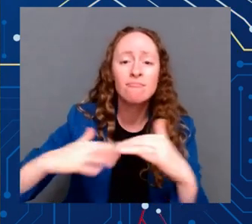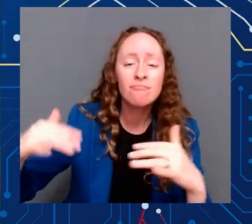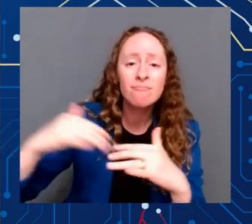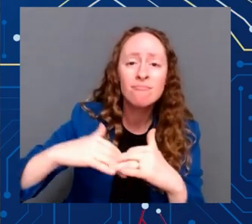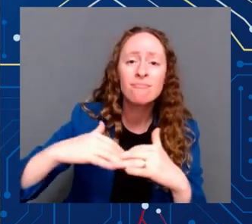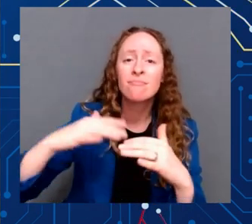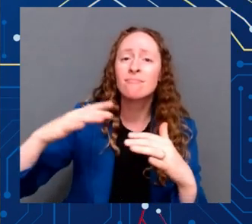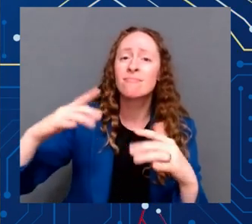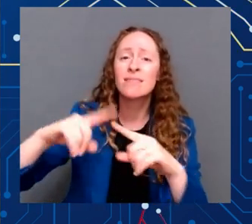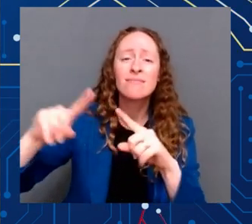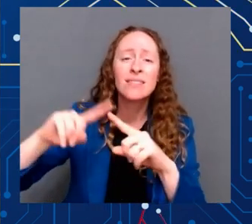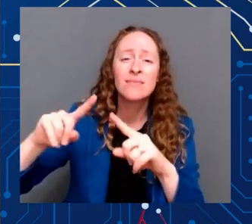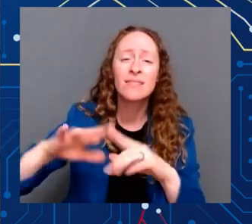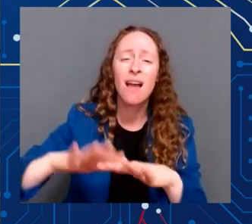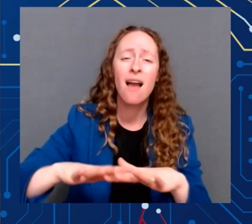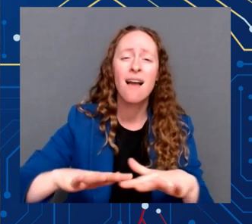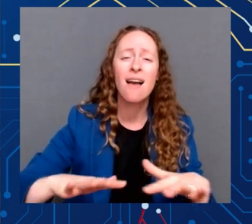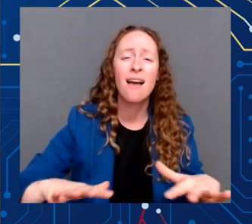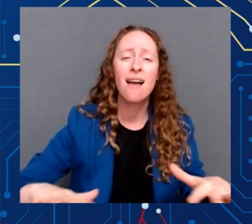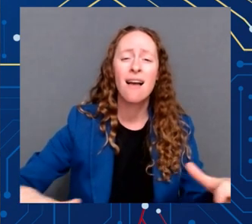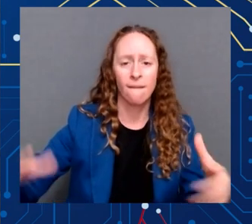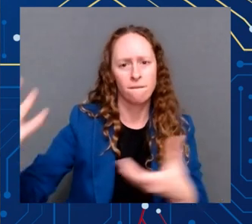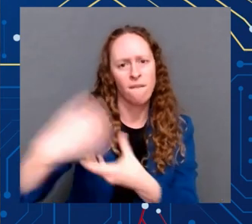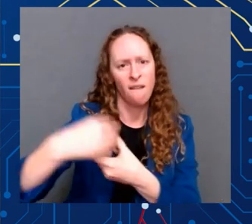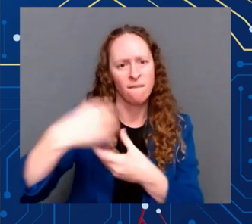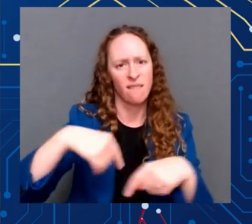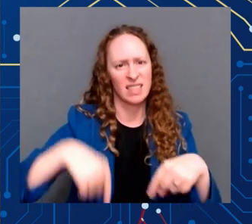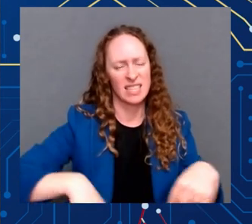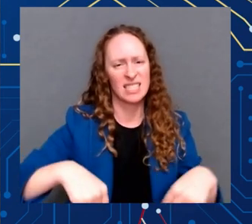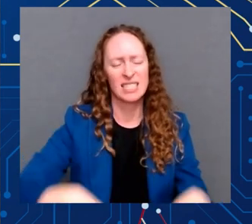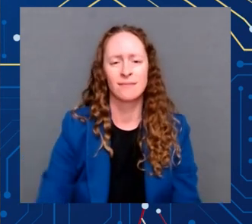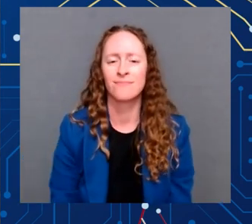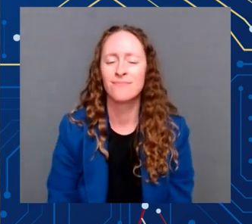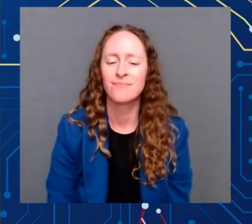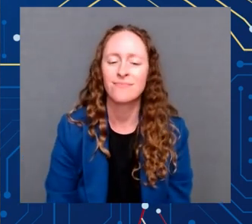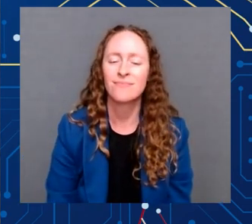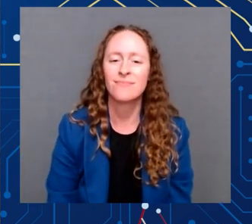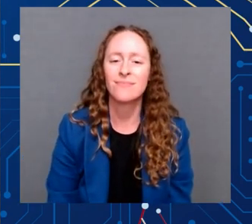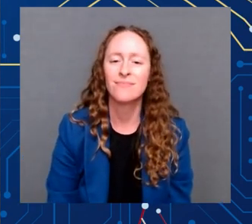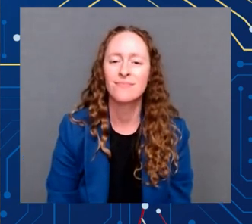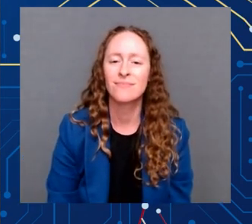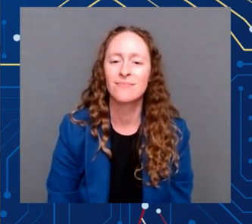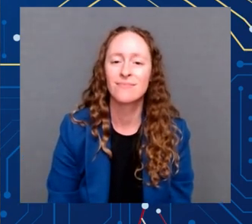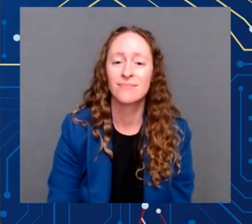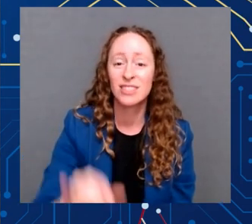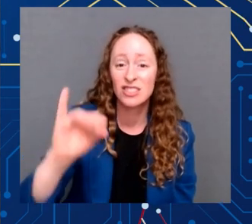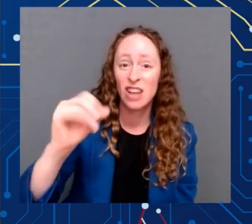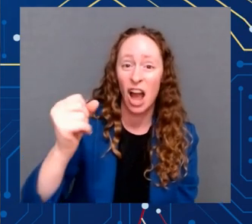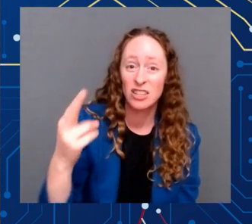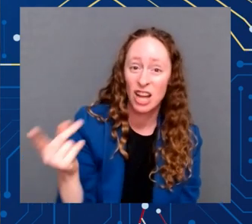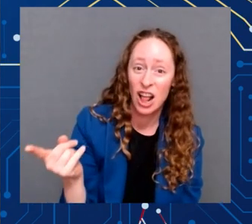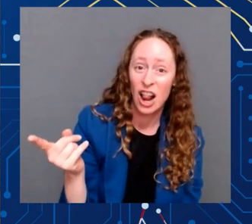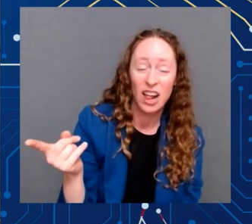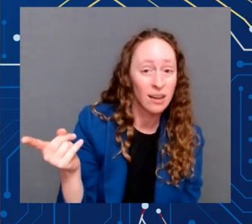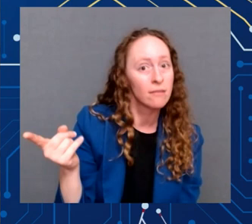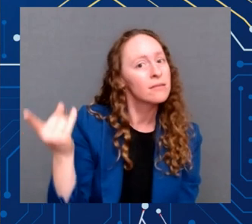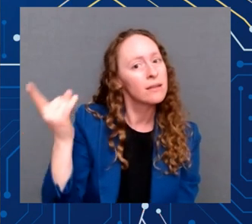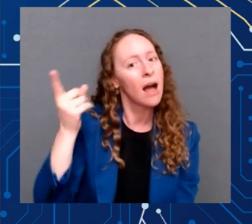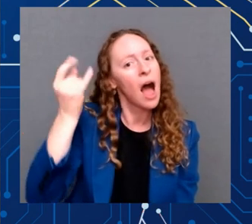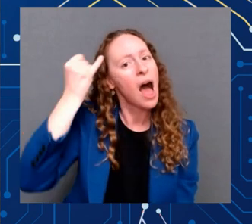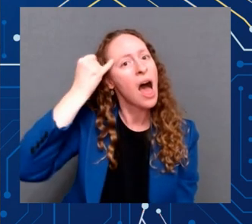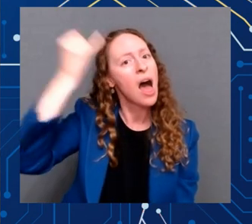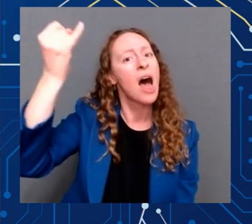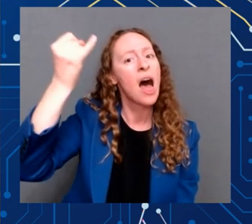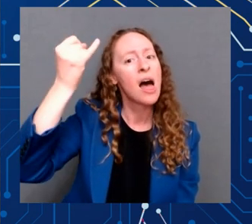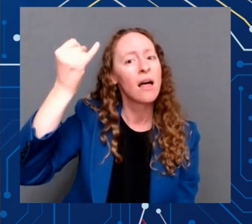And people like Josh came up with his idea for portable electric car chargers five years ago in Buffalo, New York. And